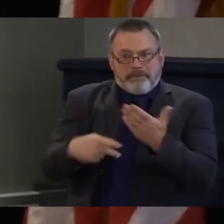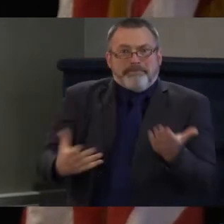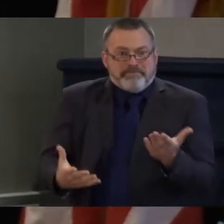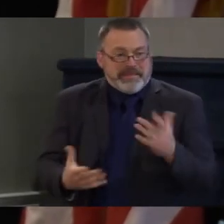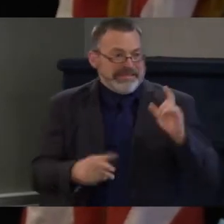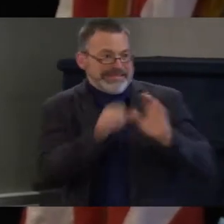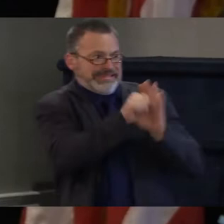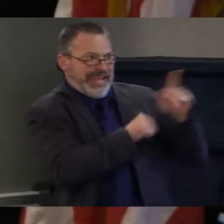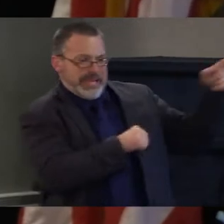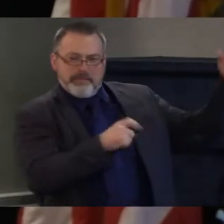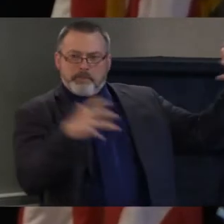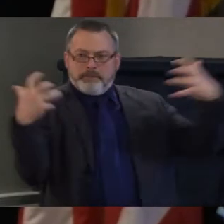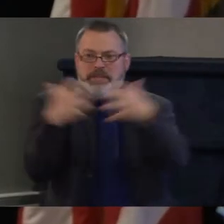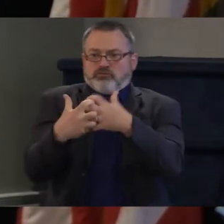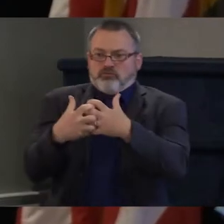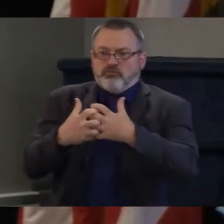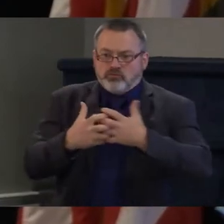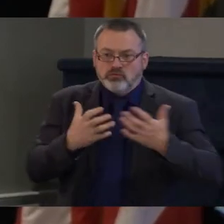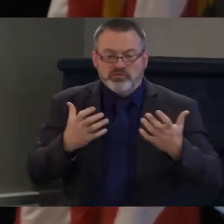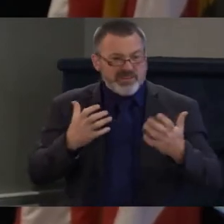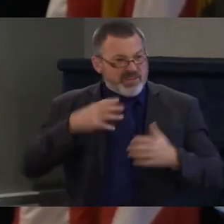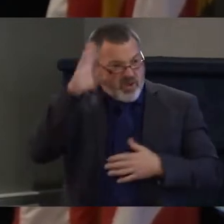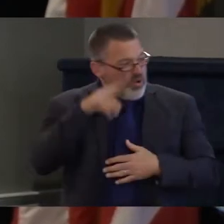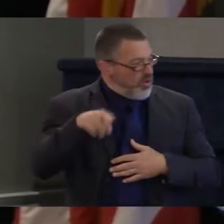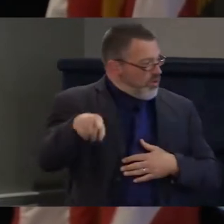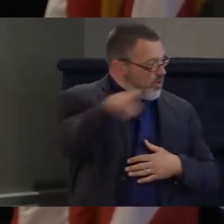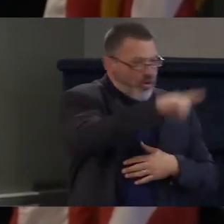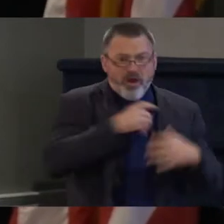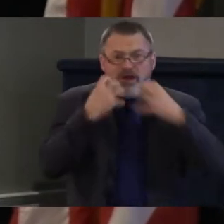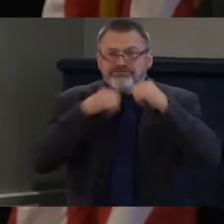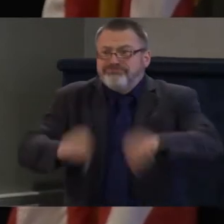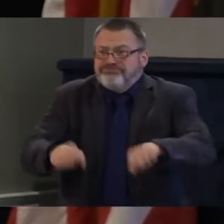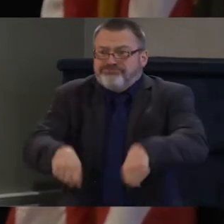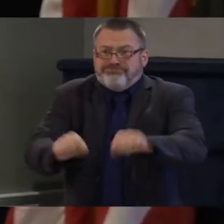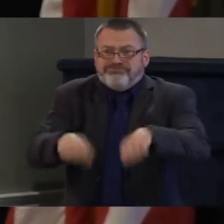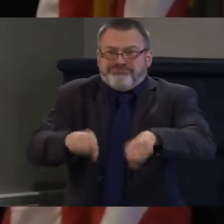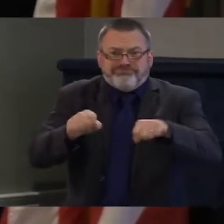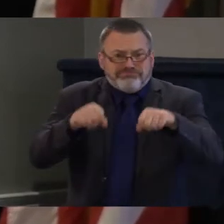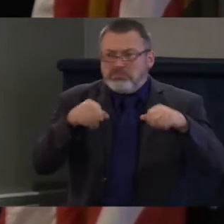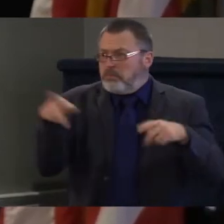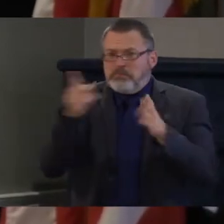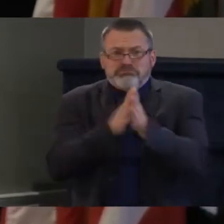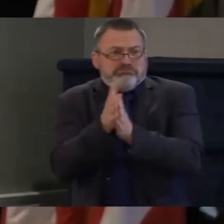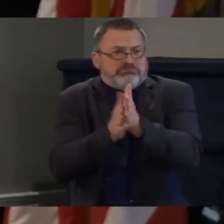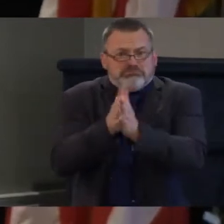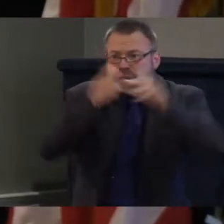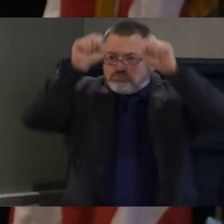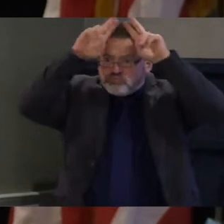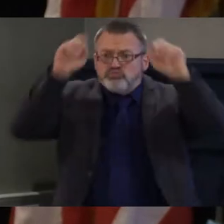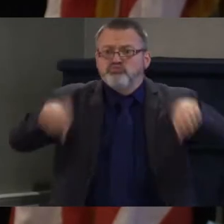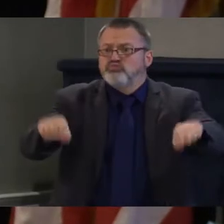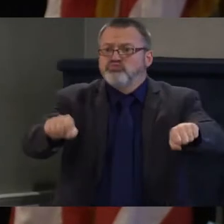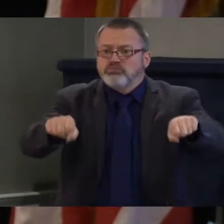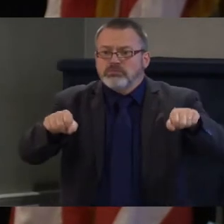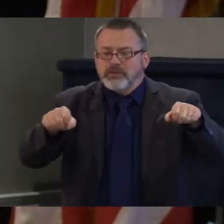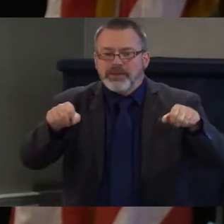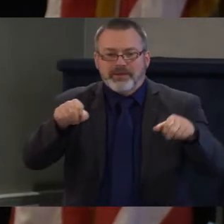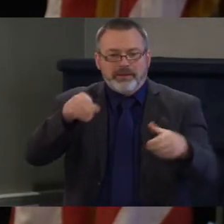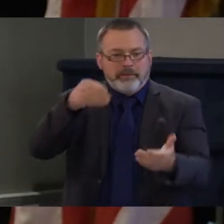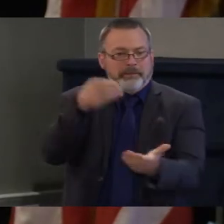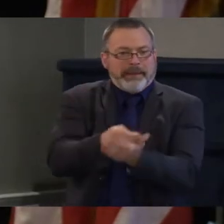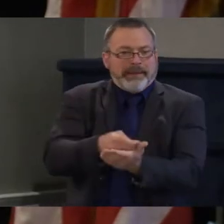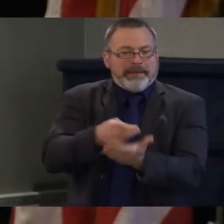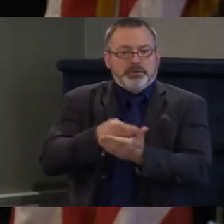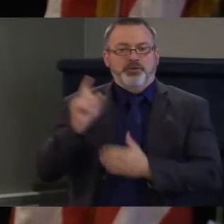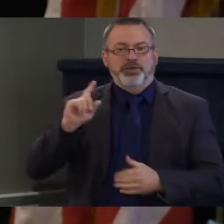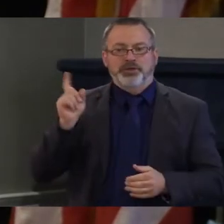a lack of heart for a lot of landlords and business owners that they don't make things accessible. It's finances. Give tax